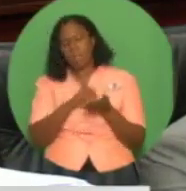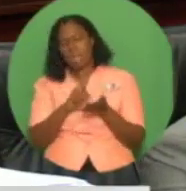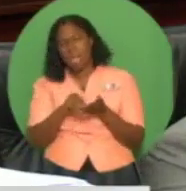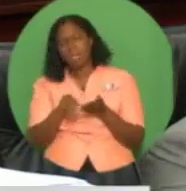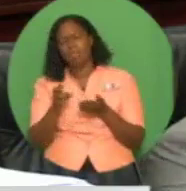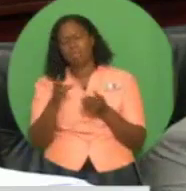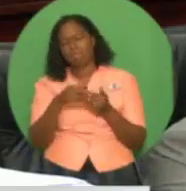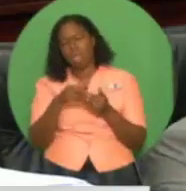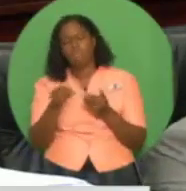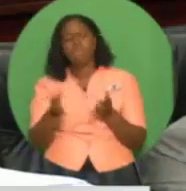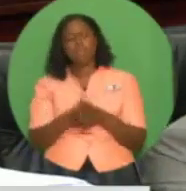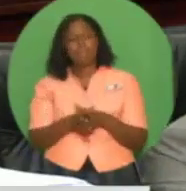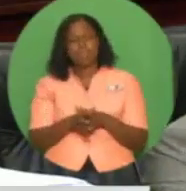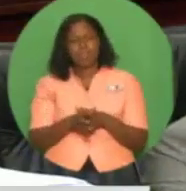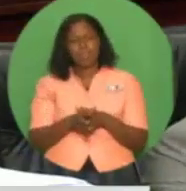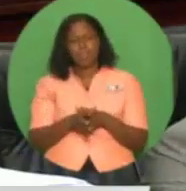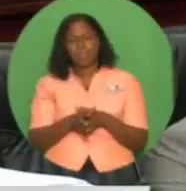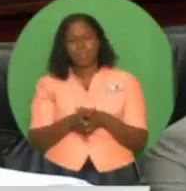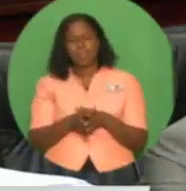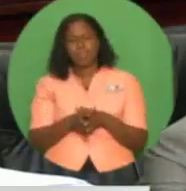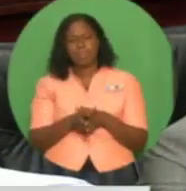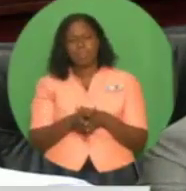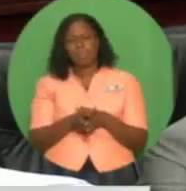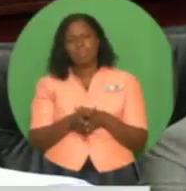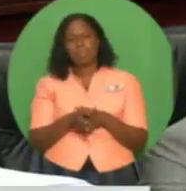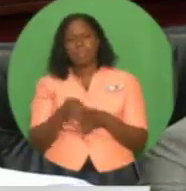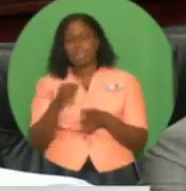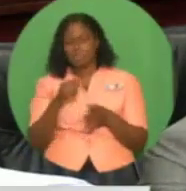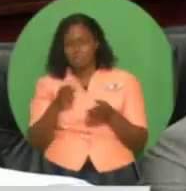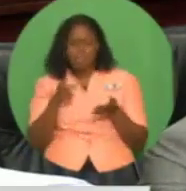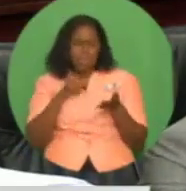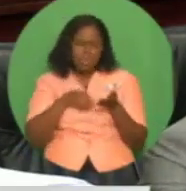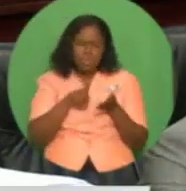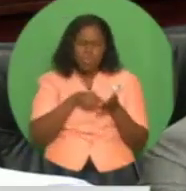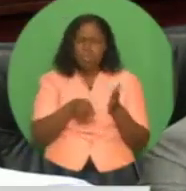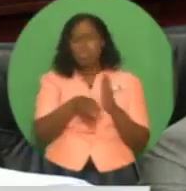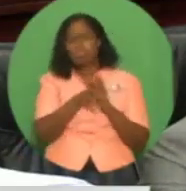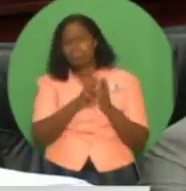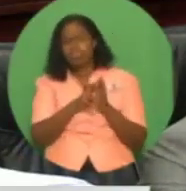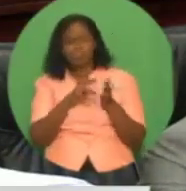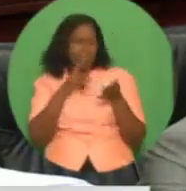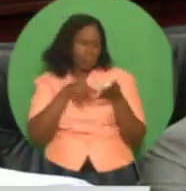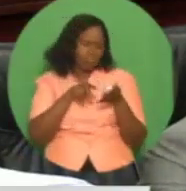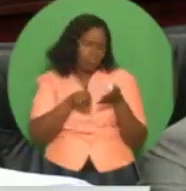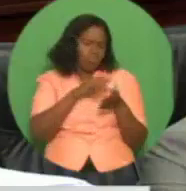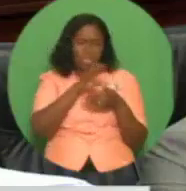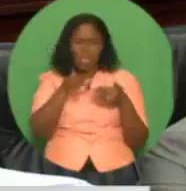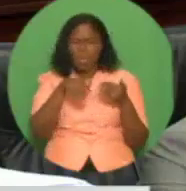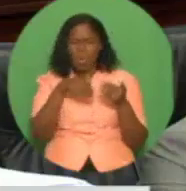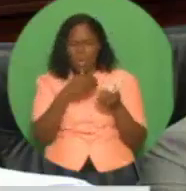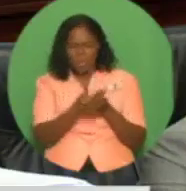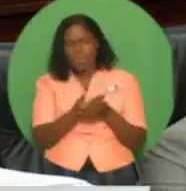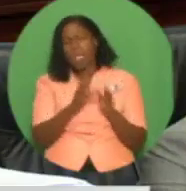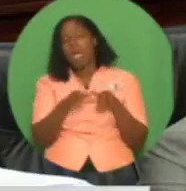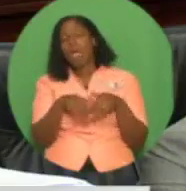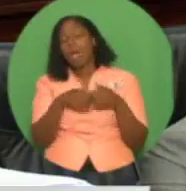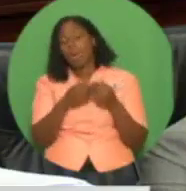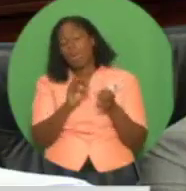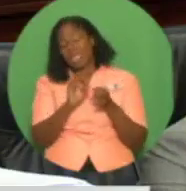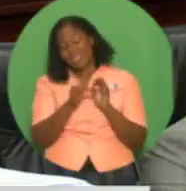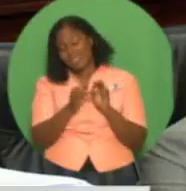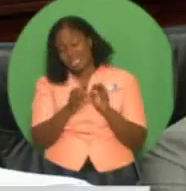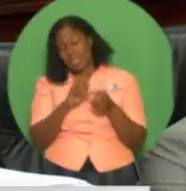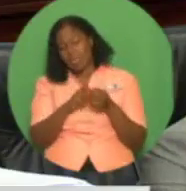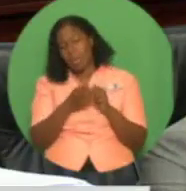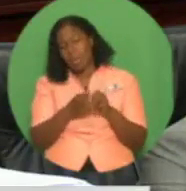Speaker, we are continuing to review all available financing options for financing the fiscal deficit, preferring